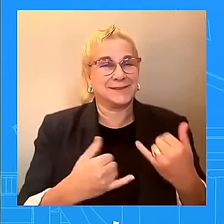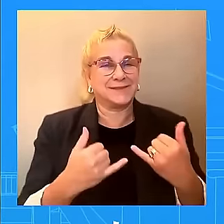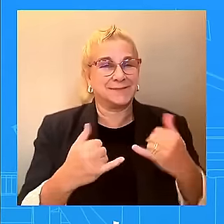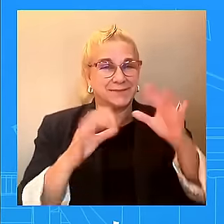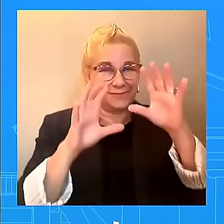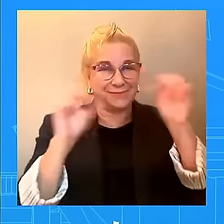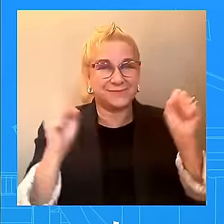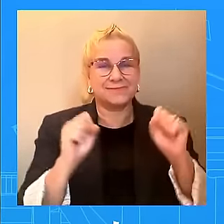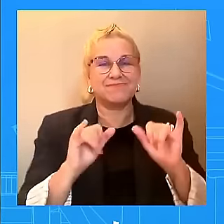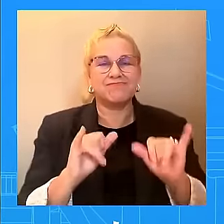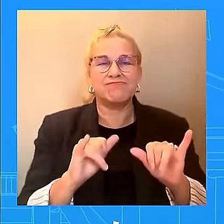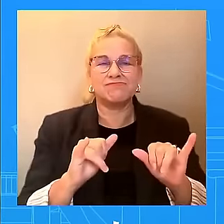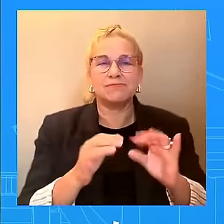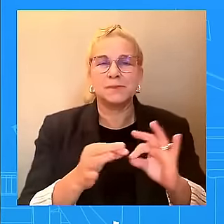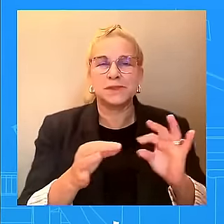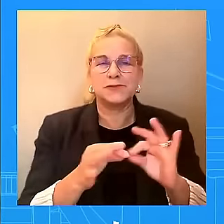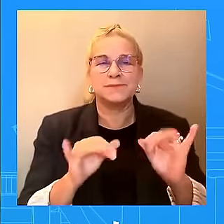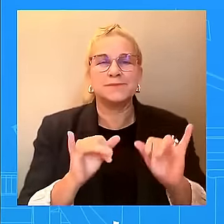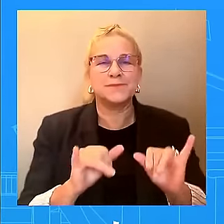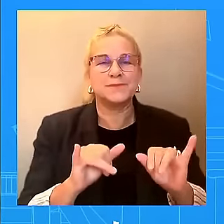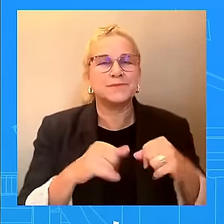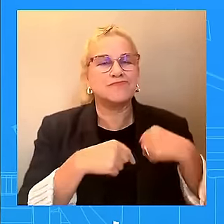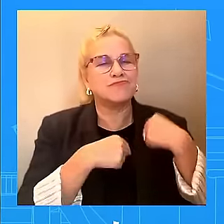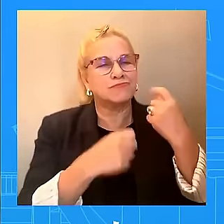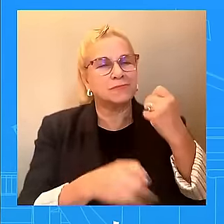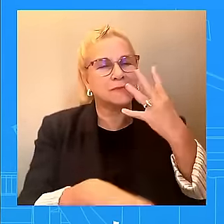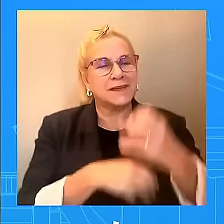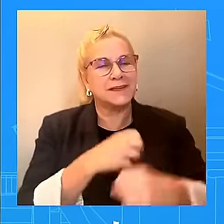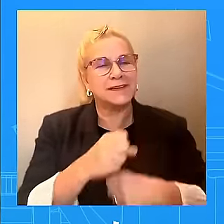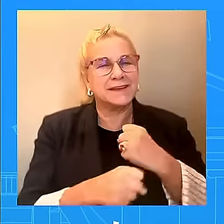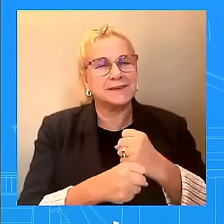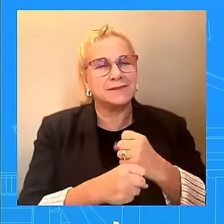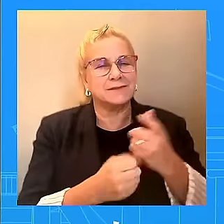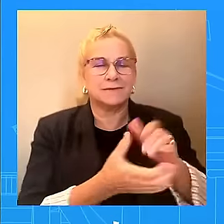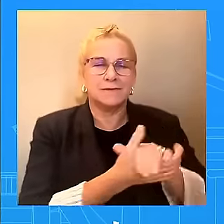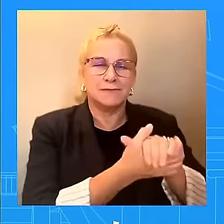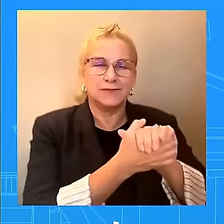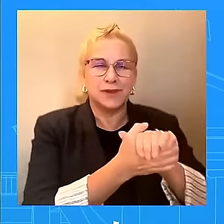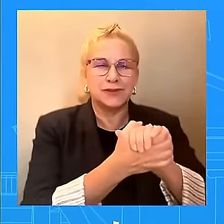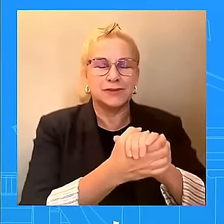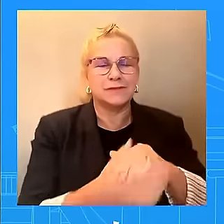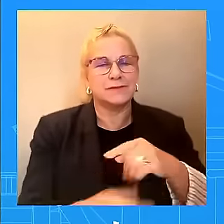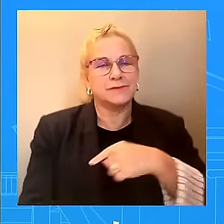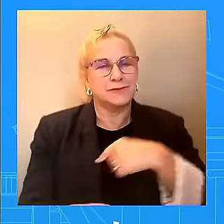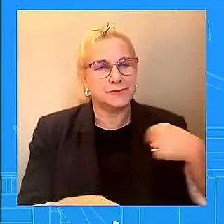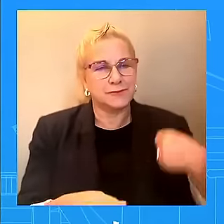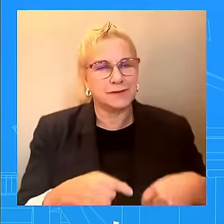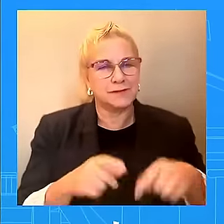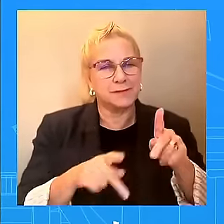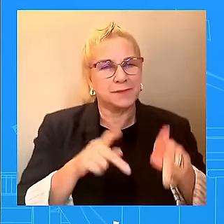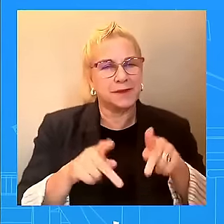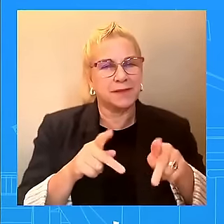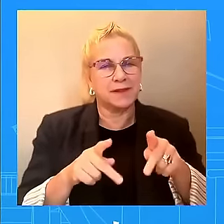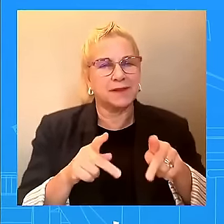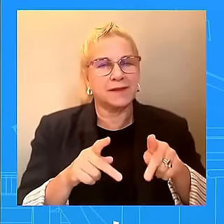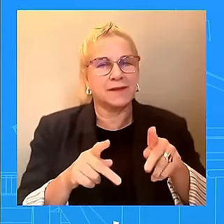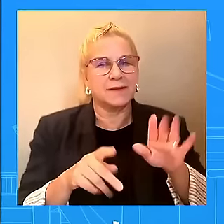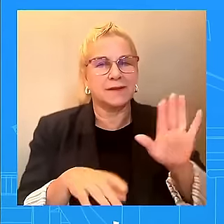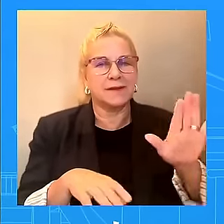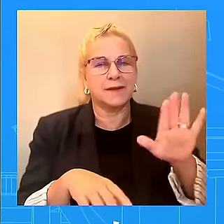of years, which is congratulating the Chinese people on occasion of PRC National Day on October